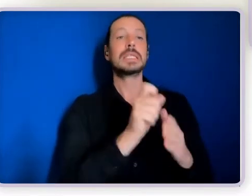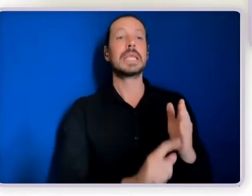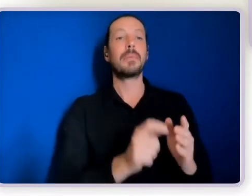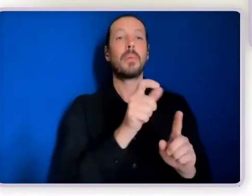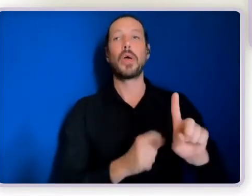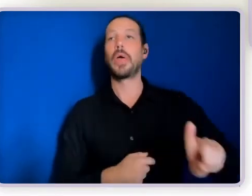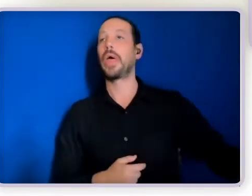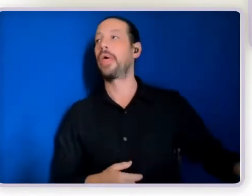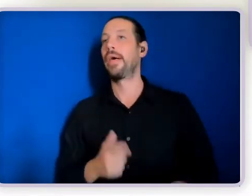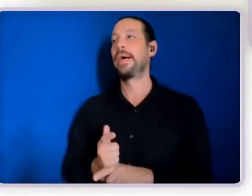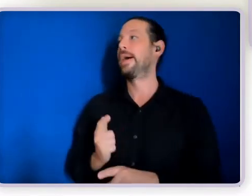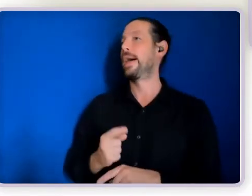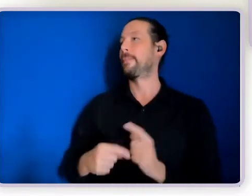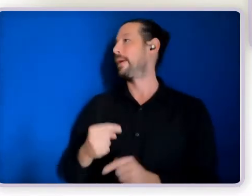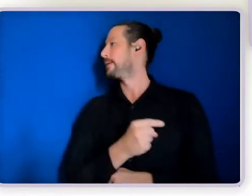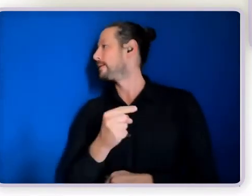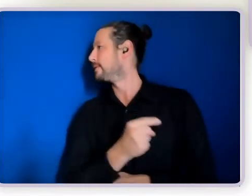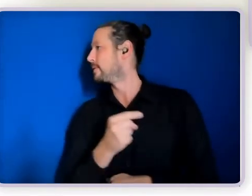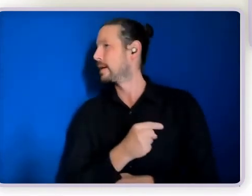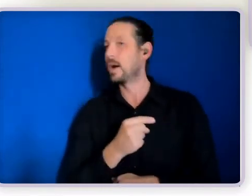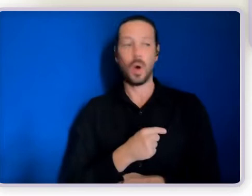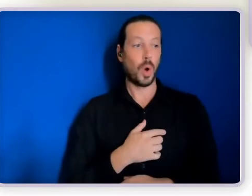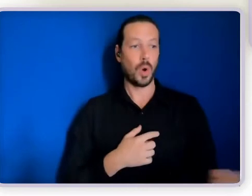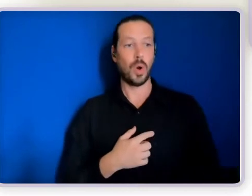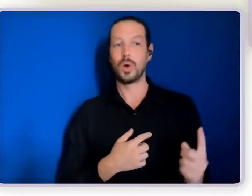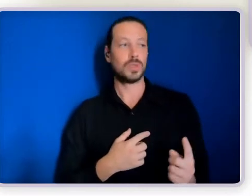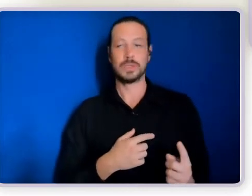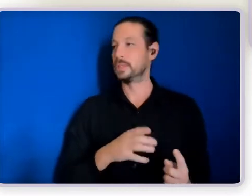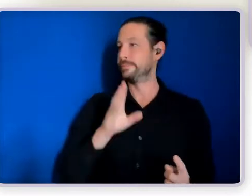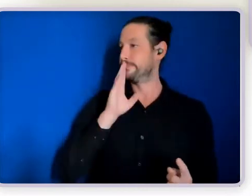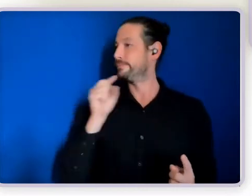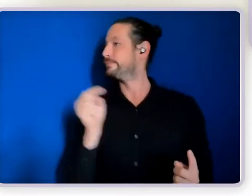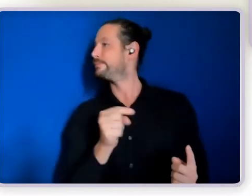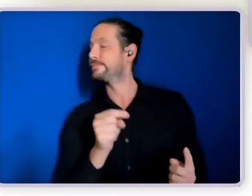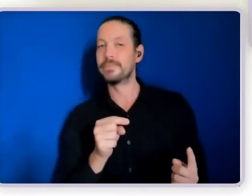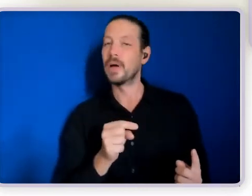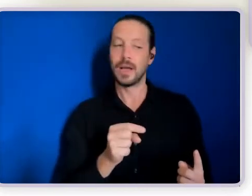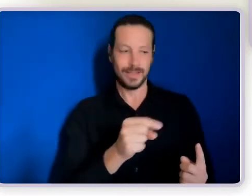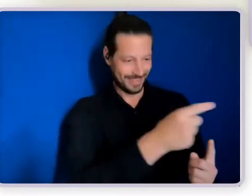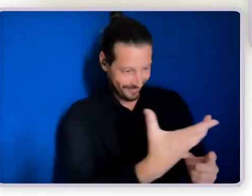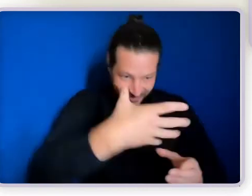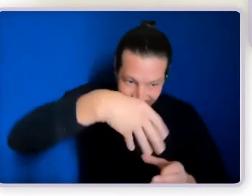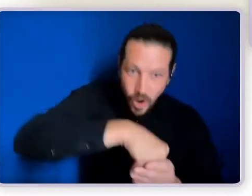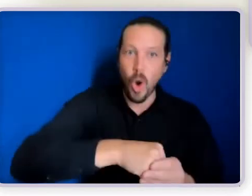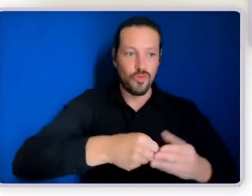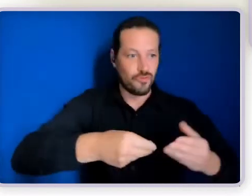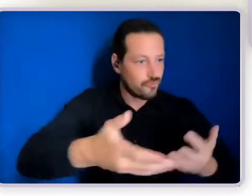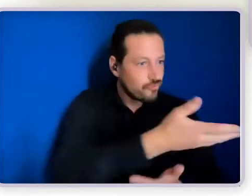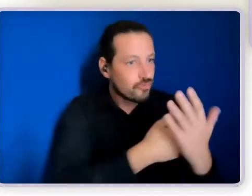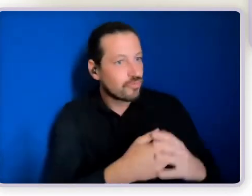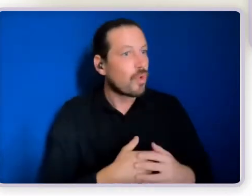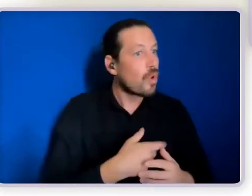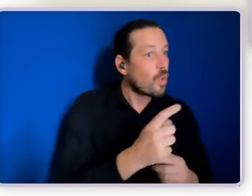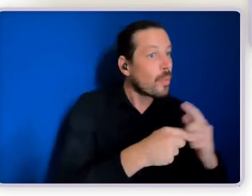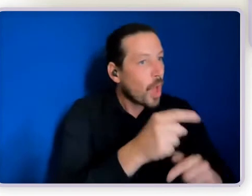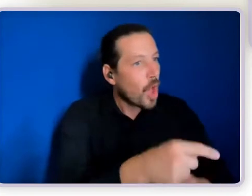when they are there, but rather they're an opportunity to involve completely and as much as possible an individual in the decision making